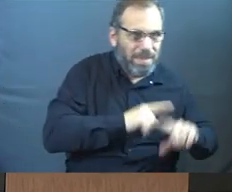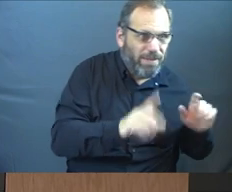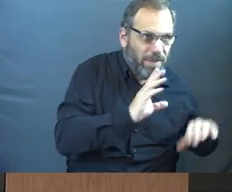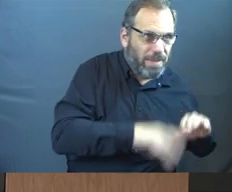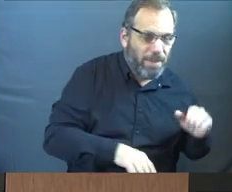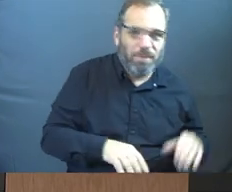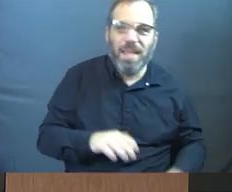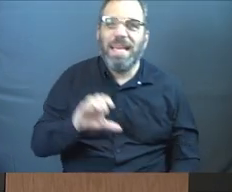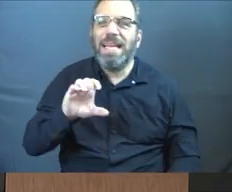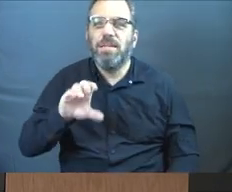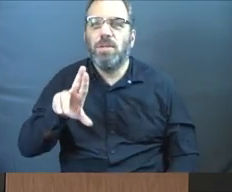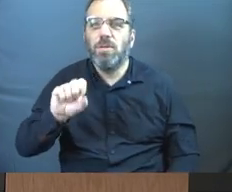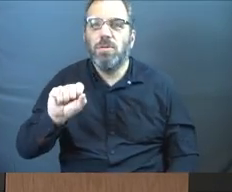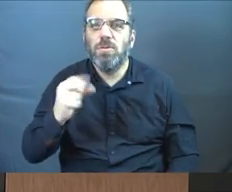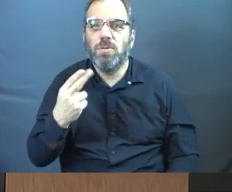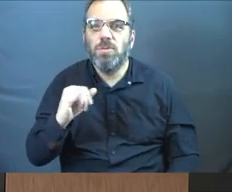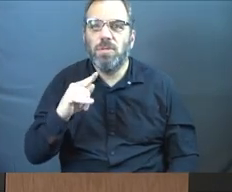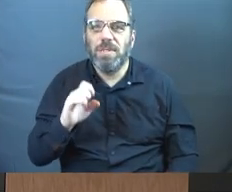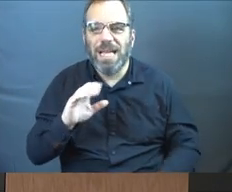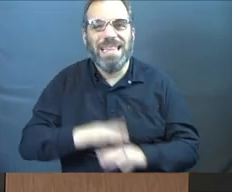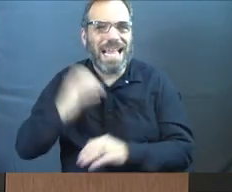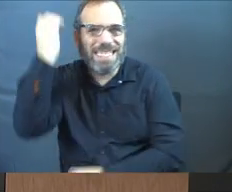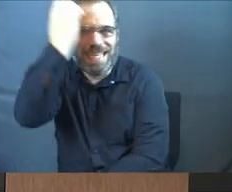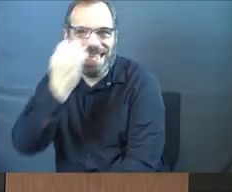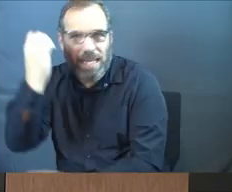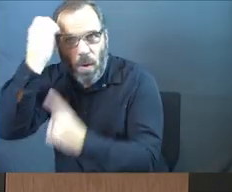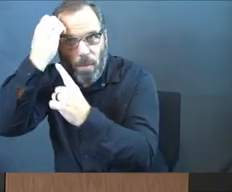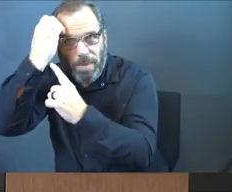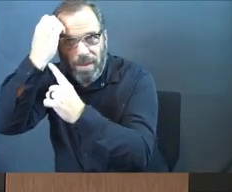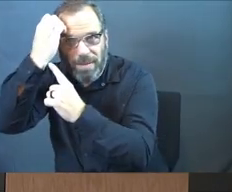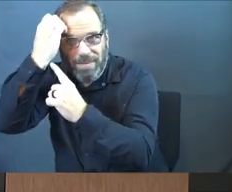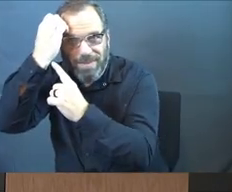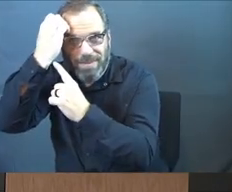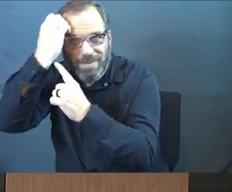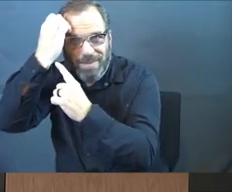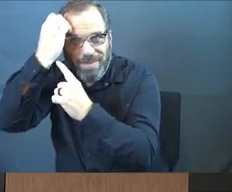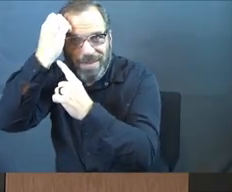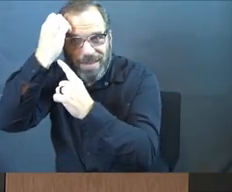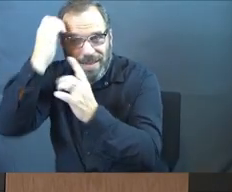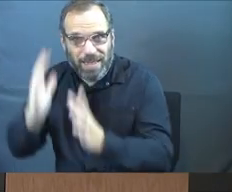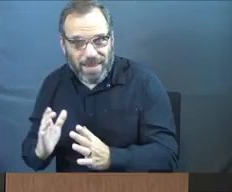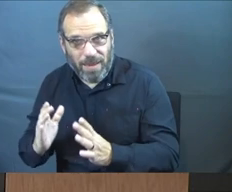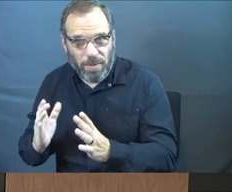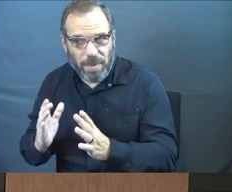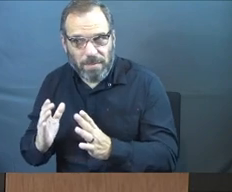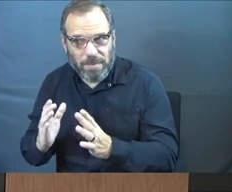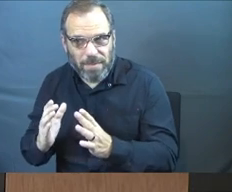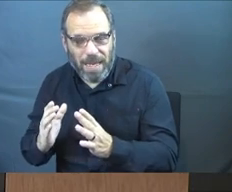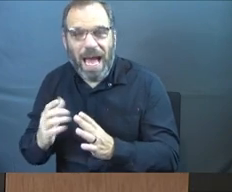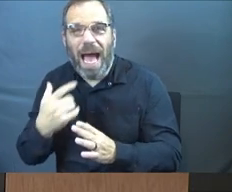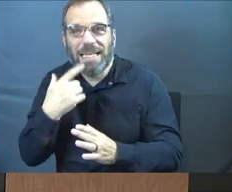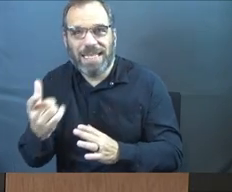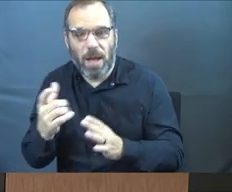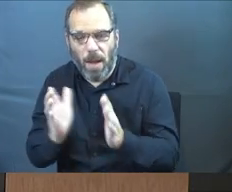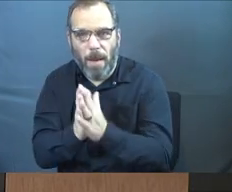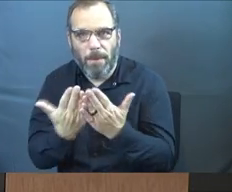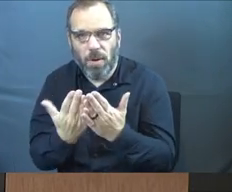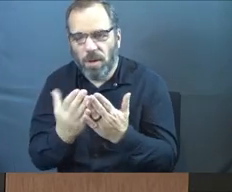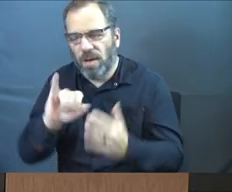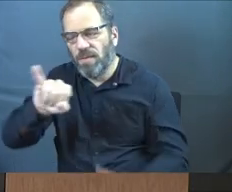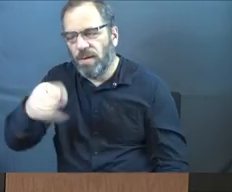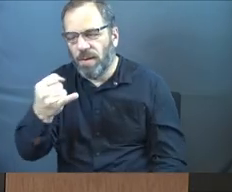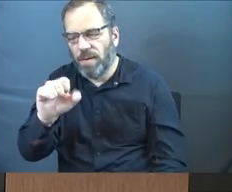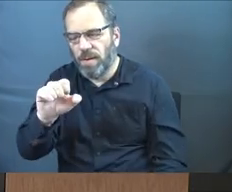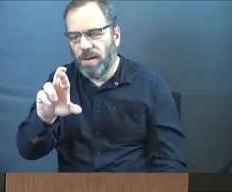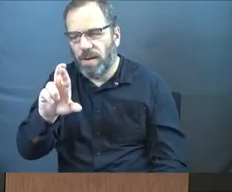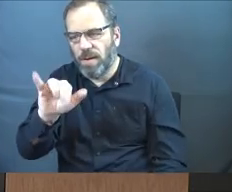And it said, Cushite, that's Ethiopian. If you've got questions about whether or not that's Ethiopian, I can take you to the book of Jeremiah